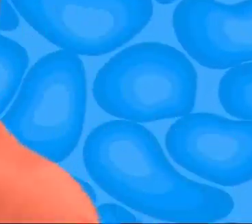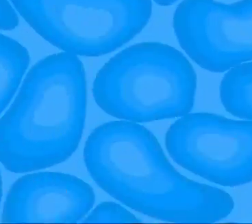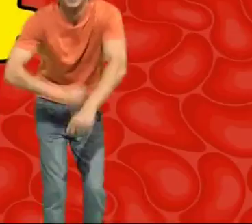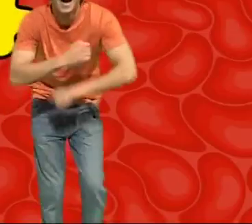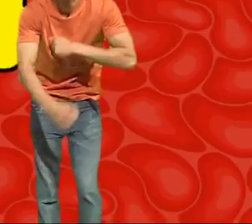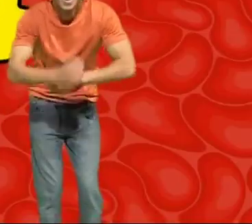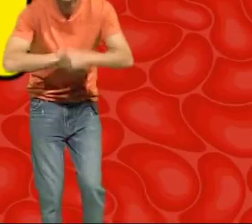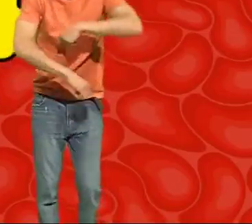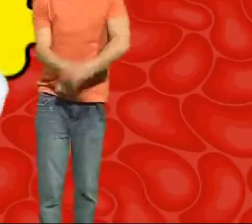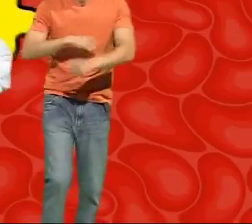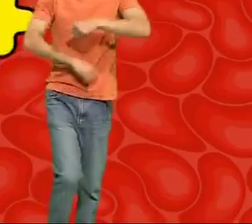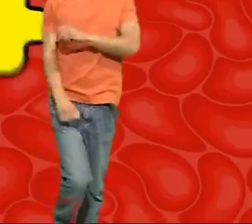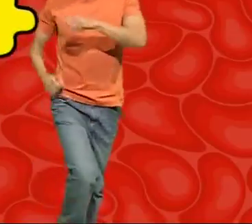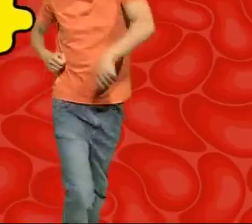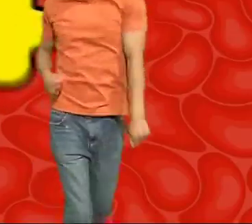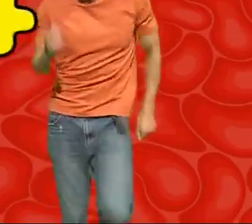Four